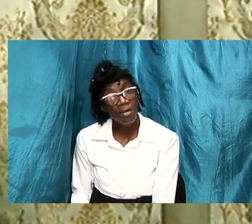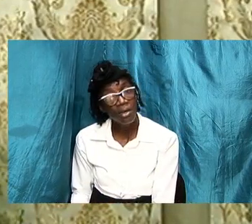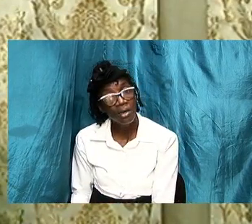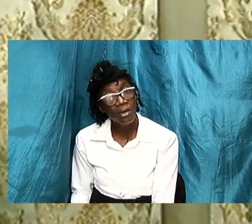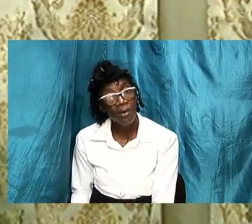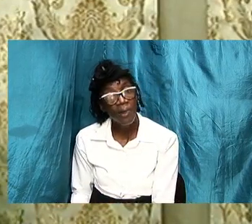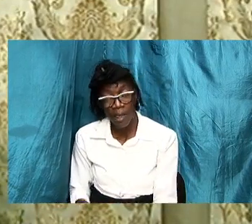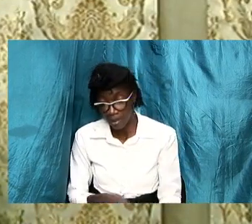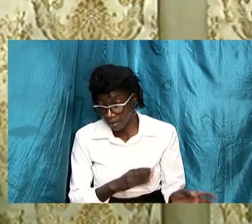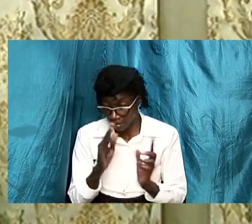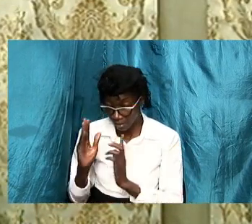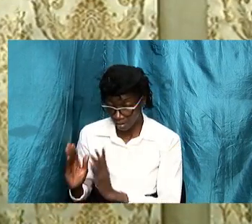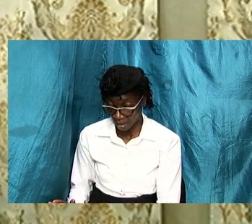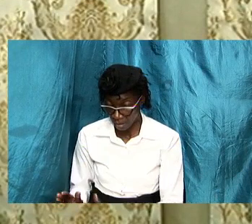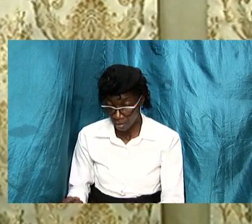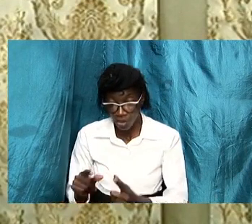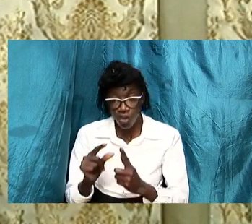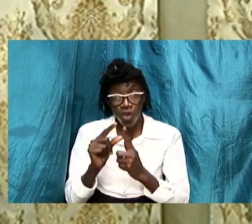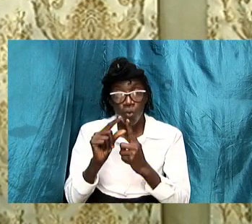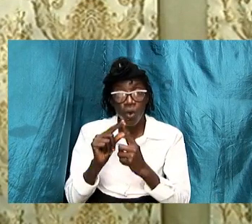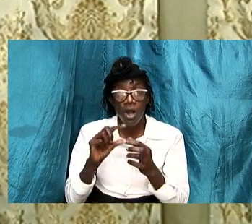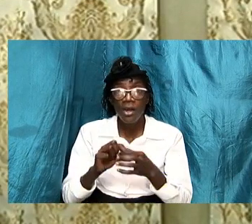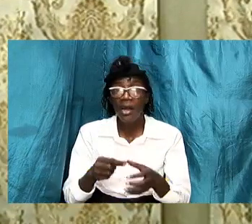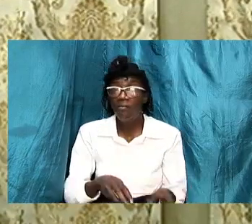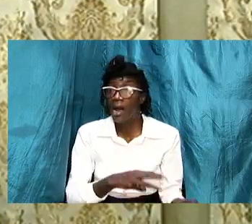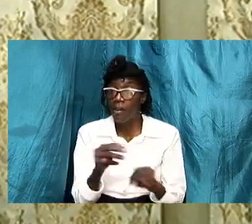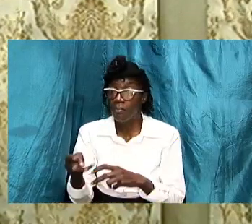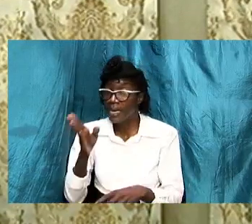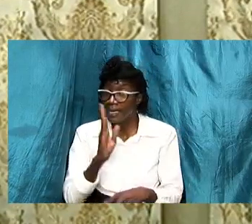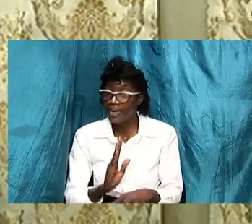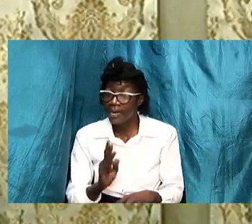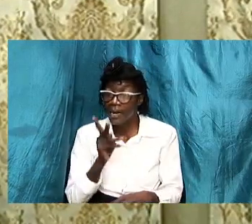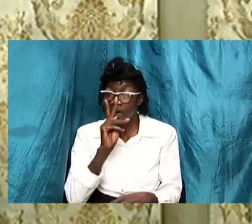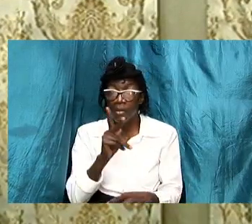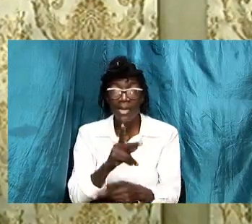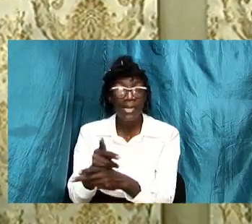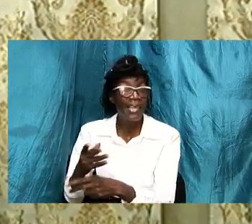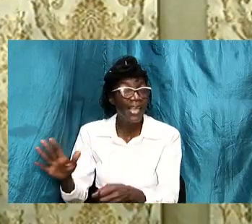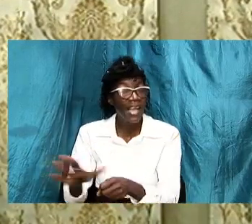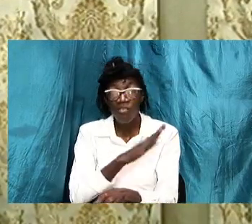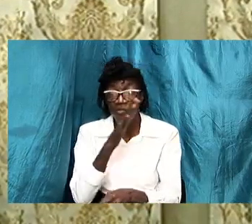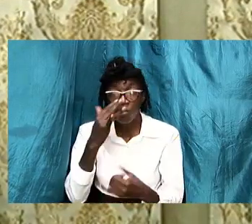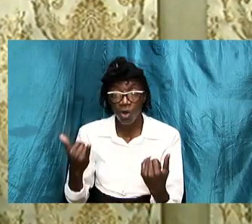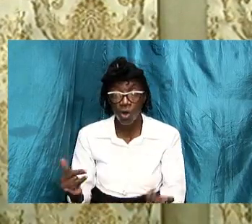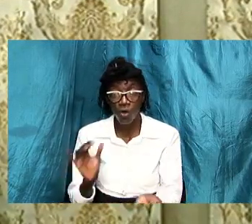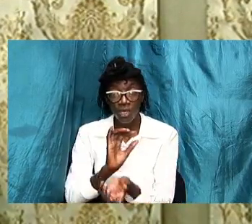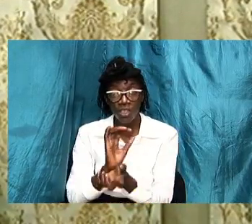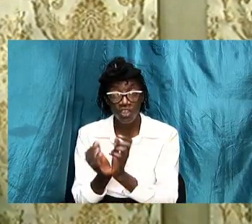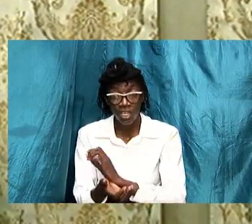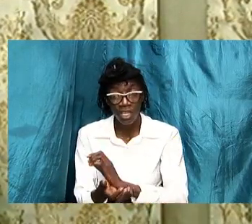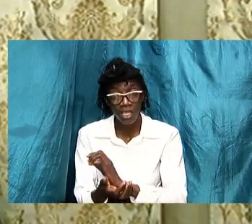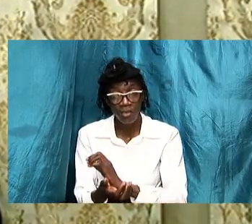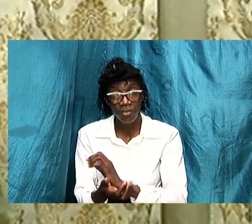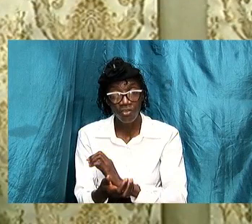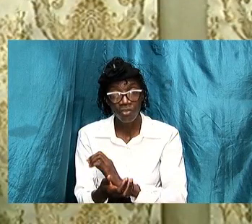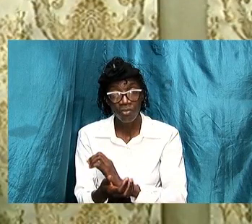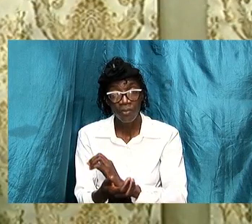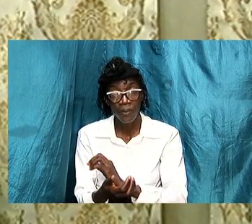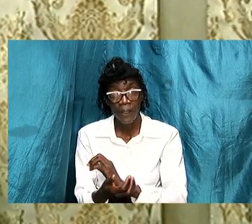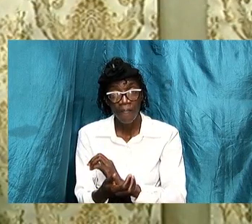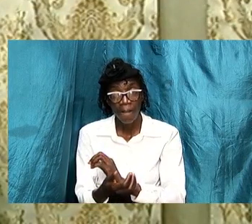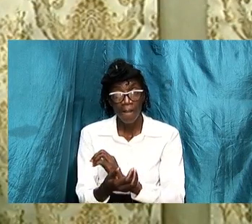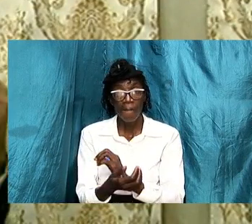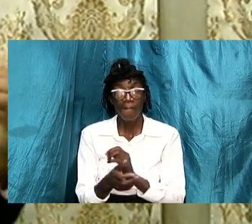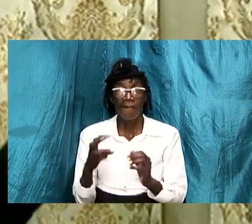word of almighty god be careful how we circumvent or try to go around